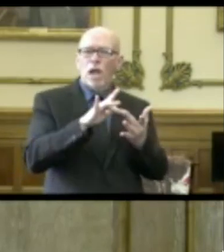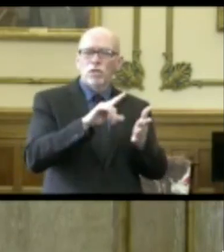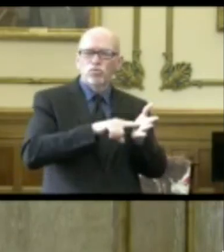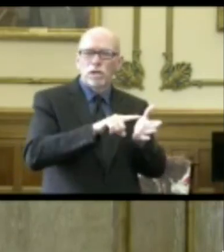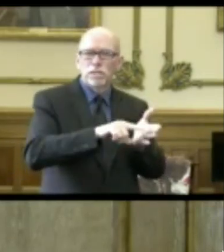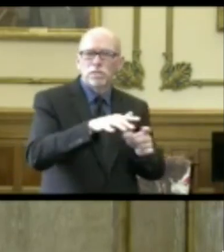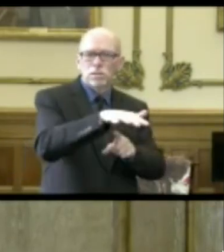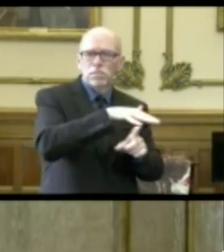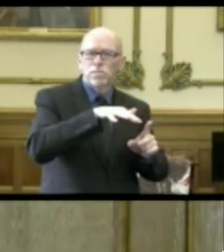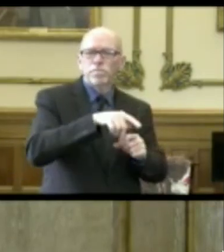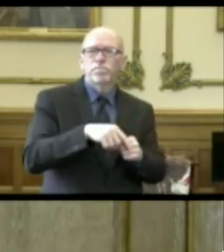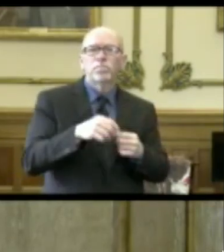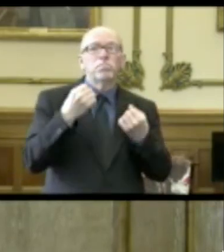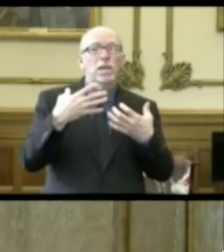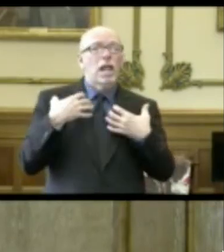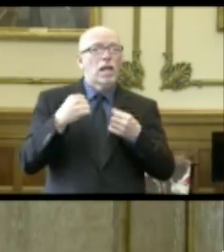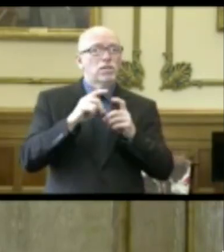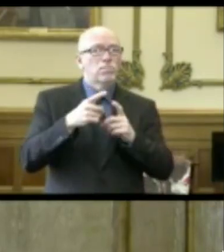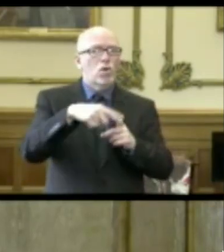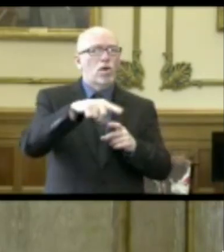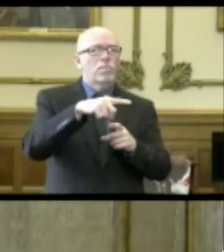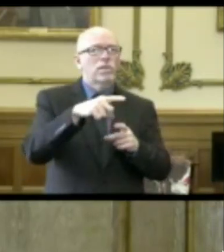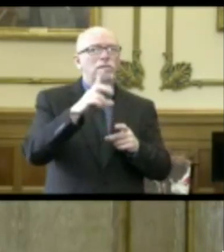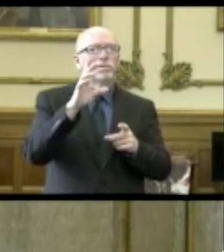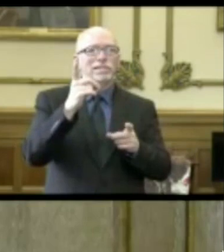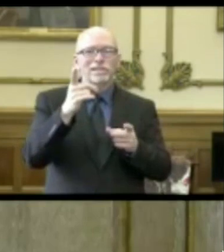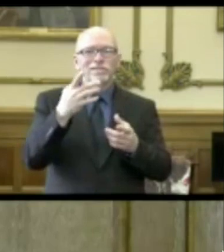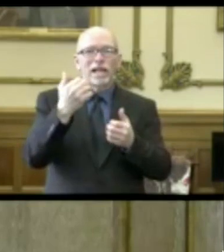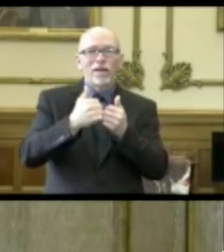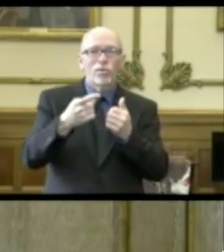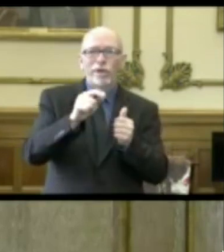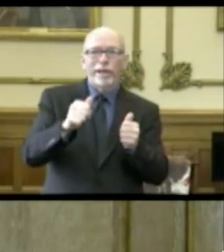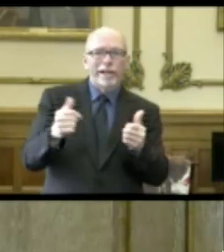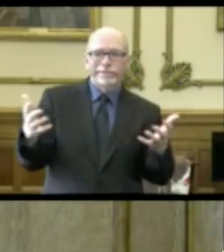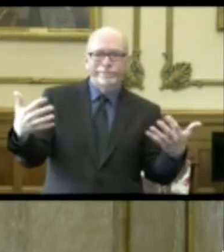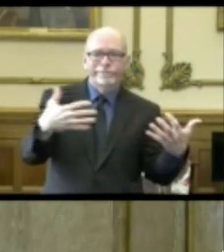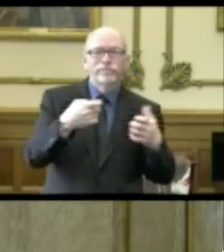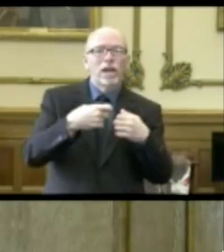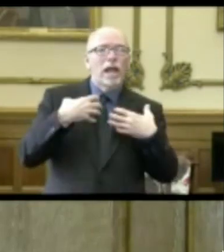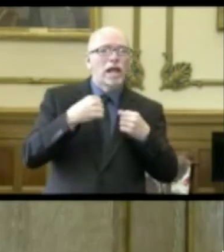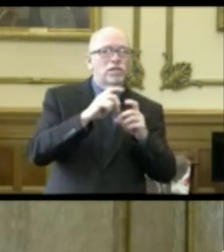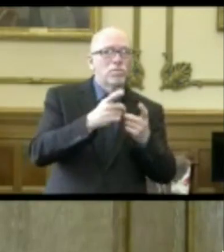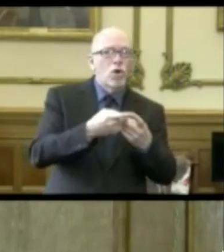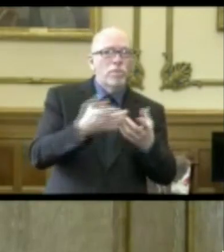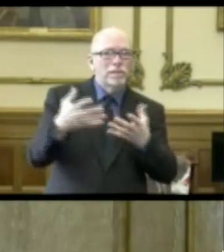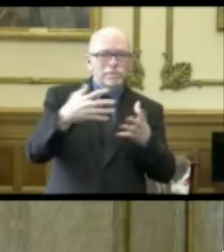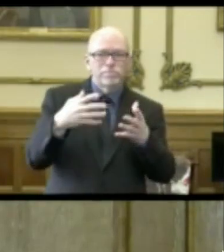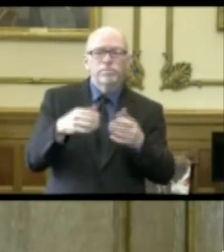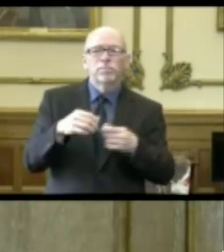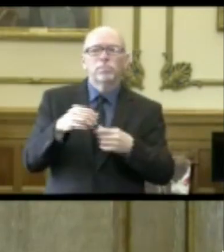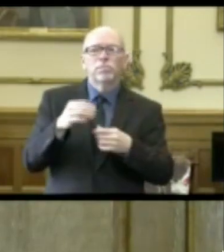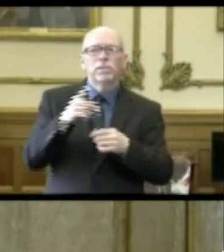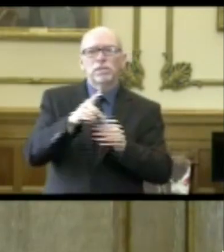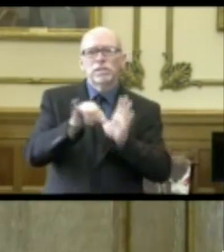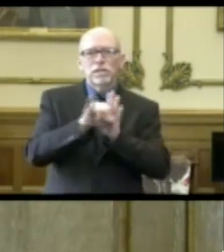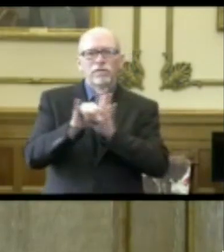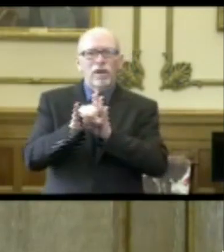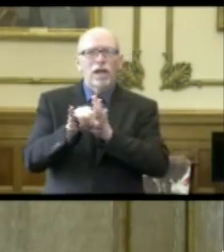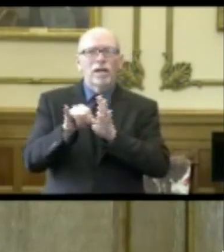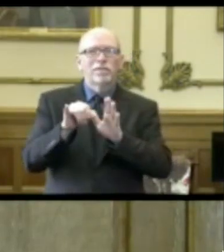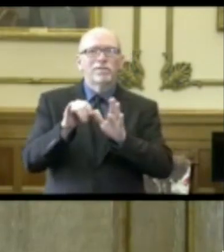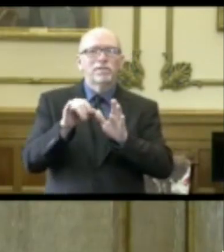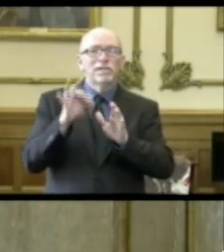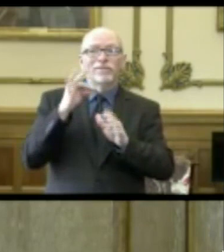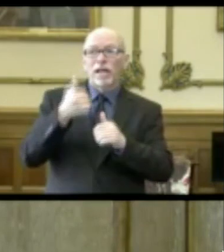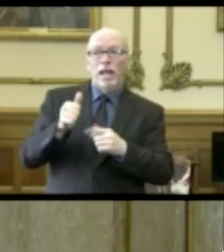Many of our local health departments have basically gathered everybody that they can from their health department and have been identifying as these